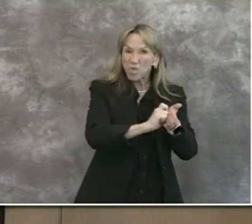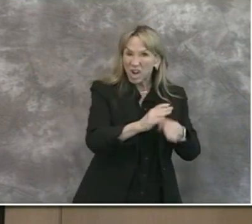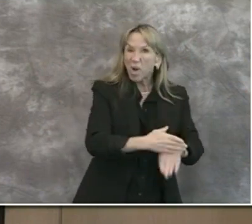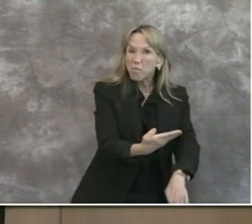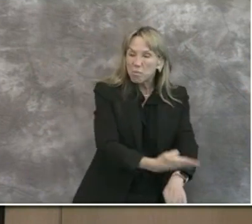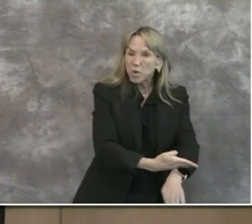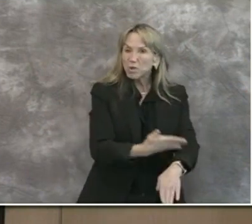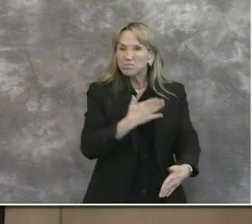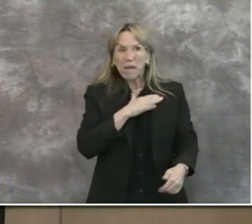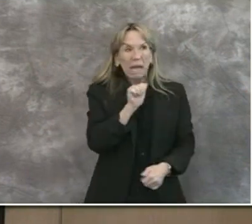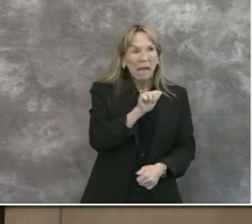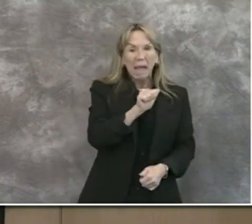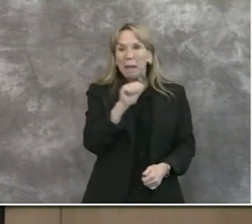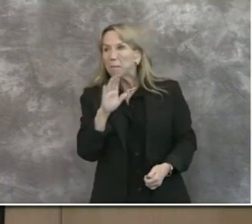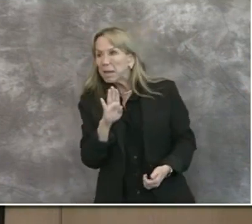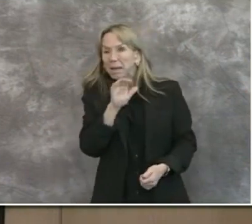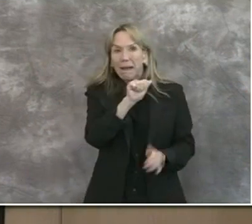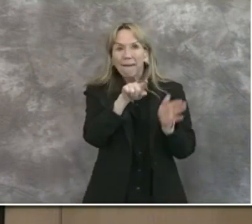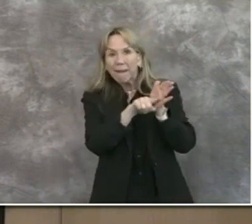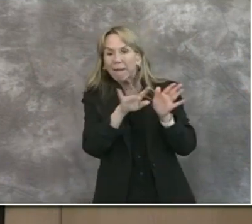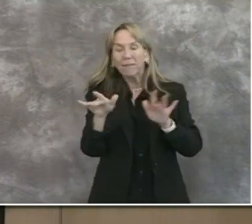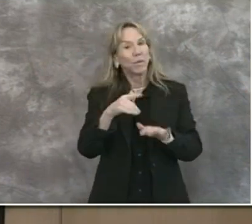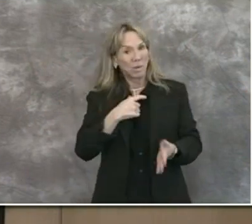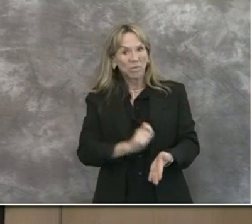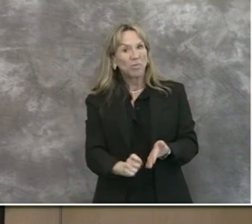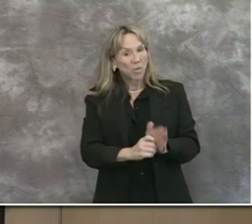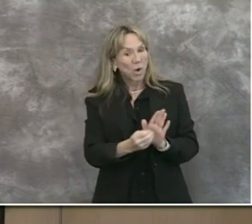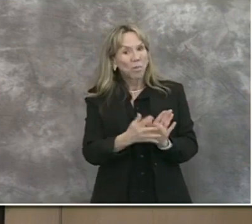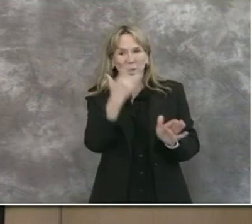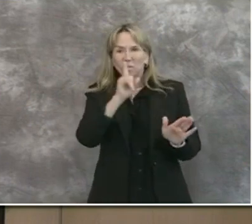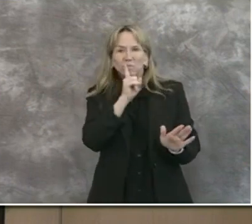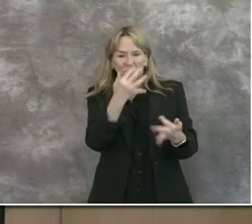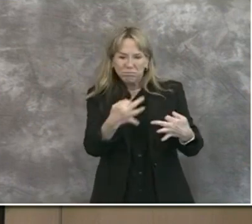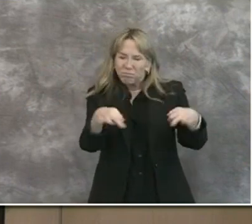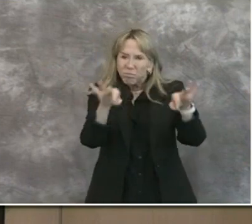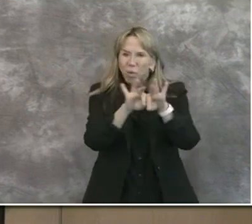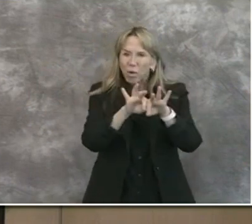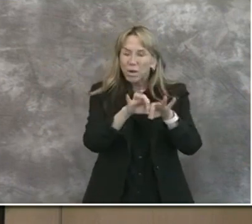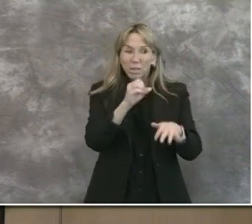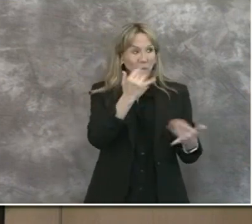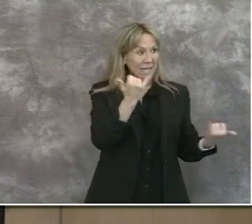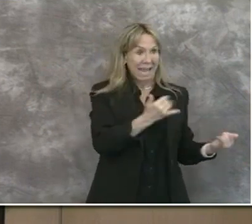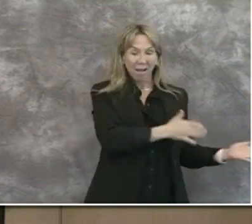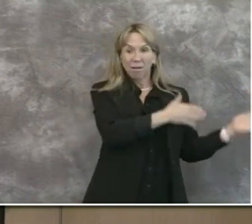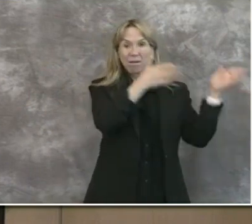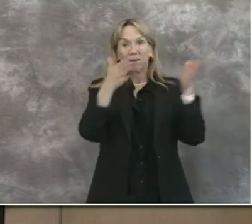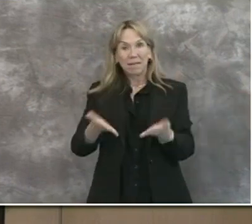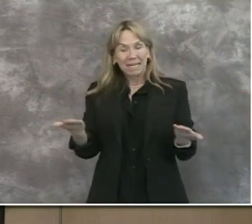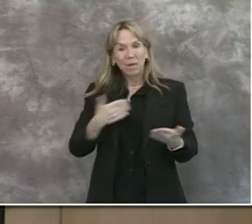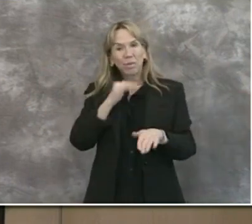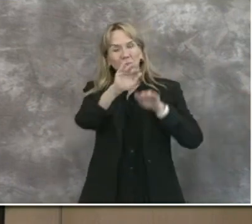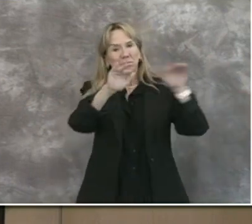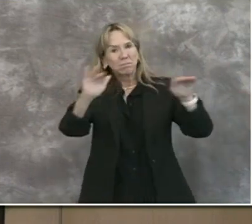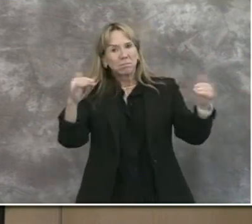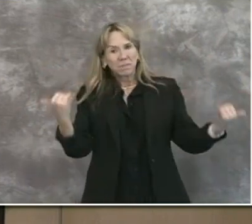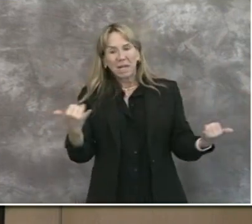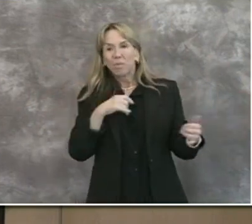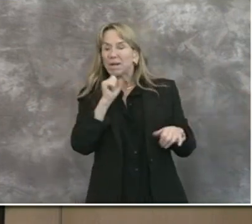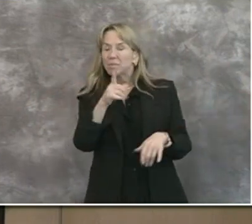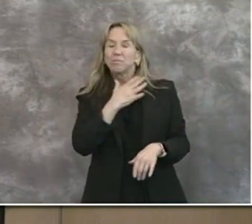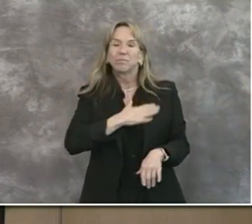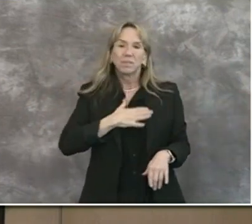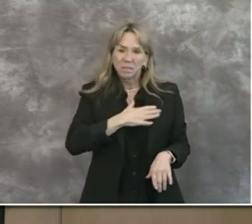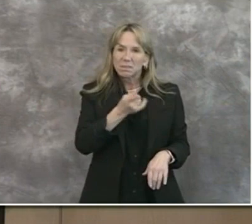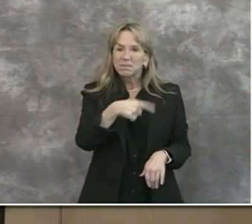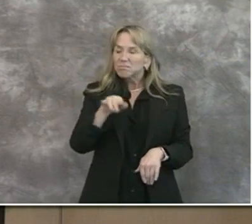available supply of blood is to our region. And so we are asking all San Diegans to reach out to the San Diego blood bank